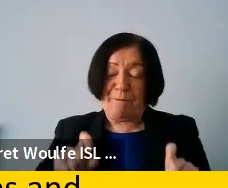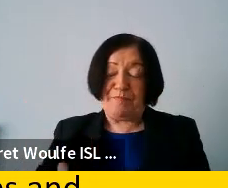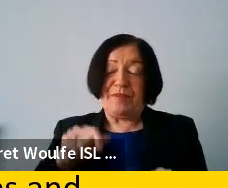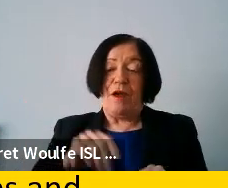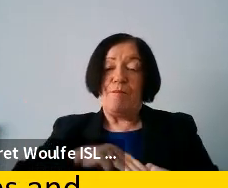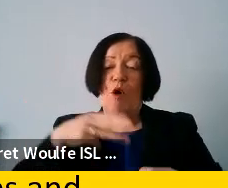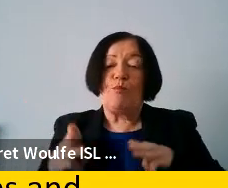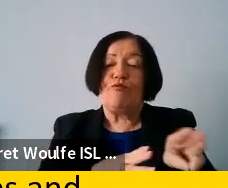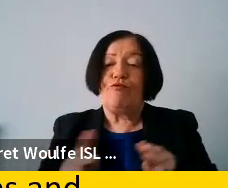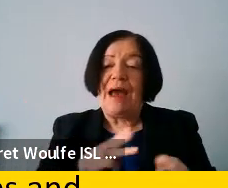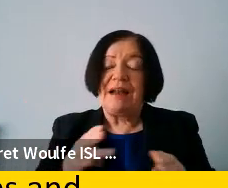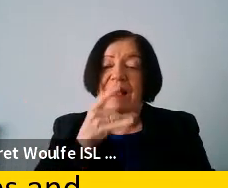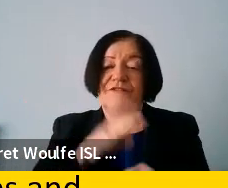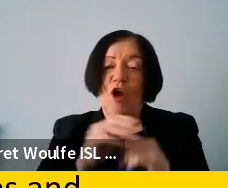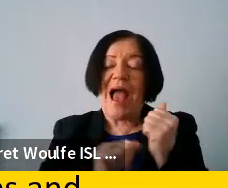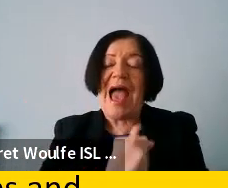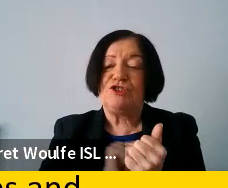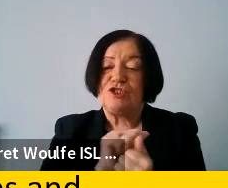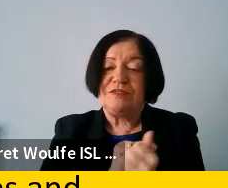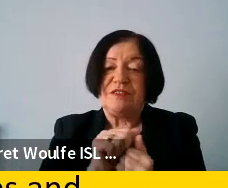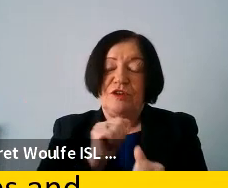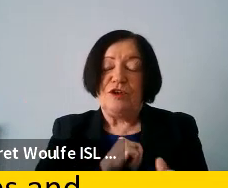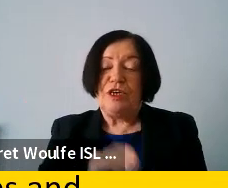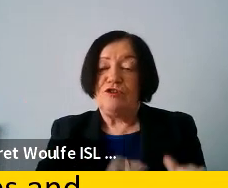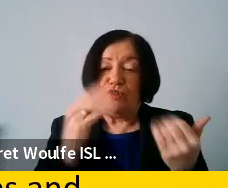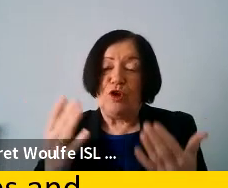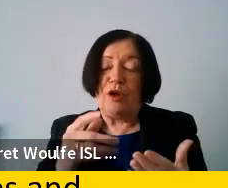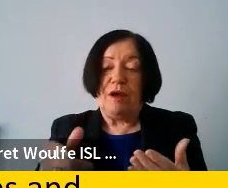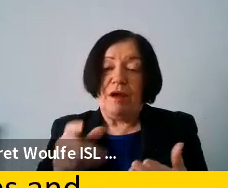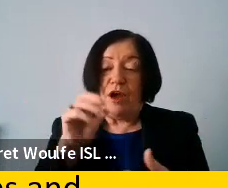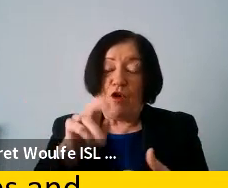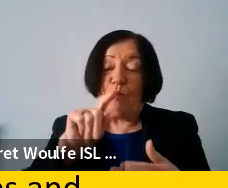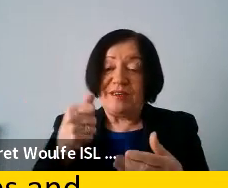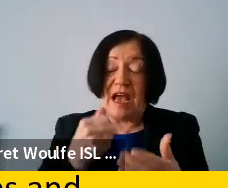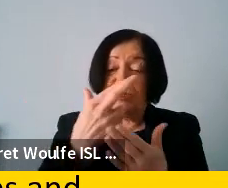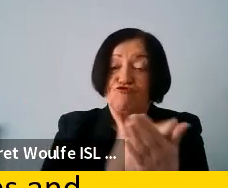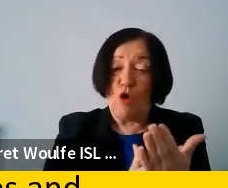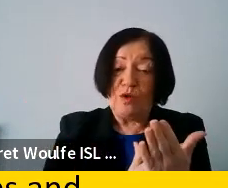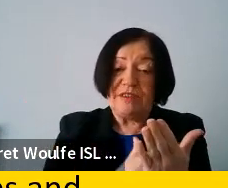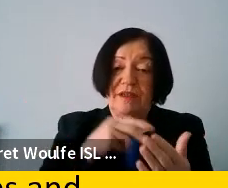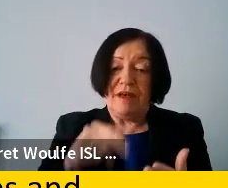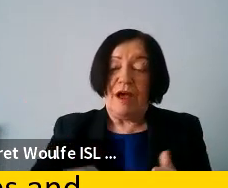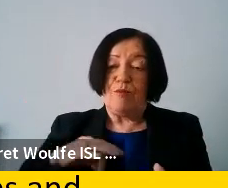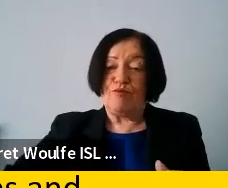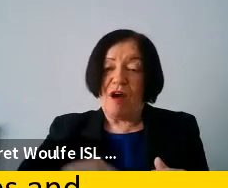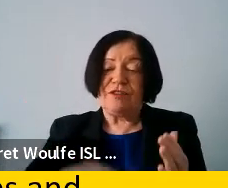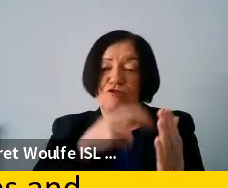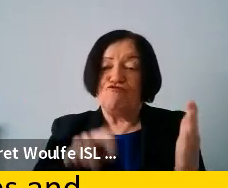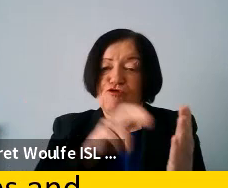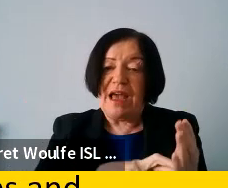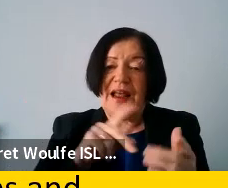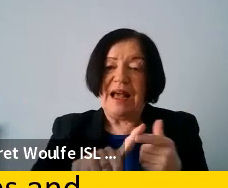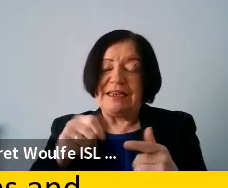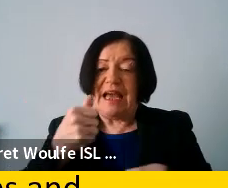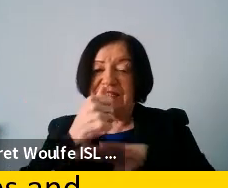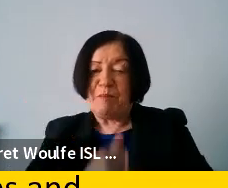practical calls for actions, for example, to introduce a corporate tax rules so that profits are registered and tax